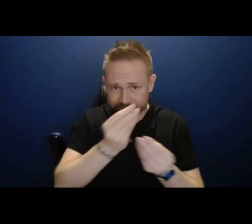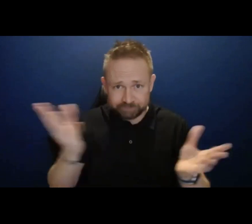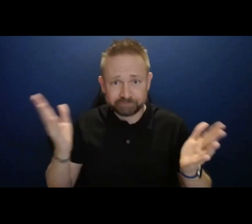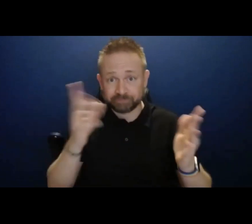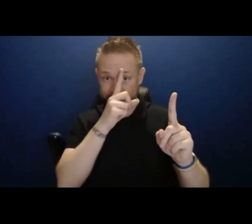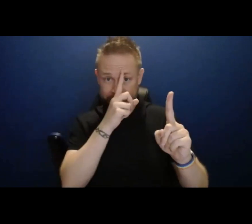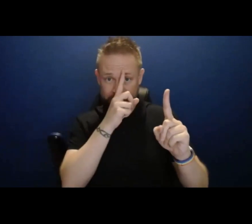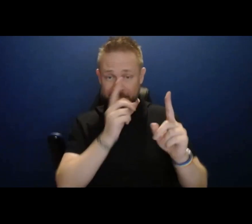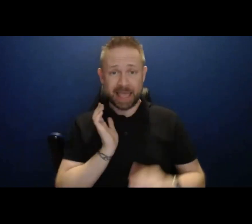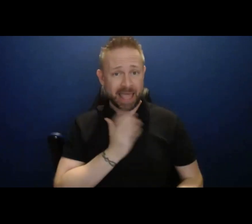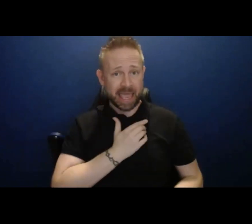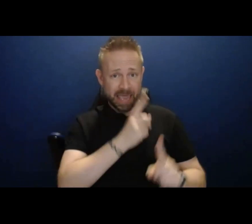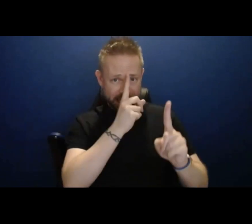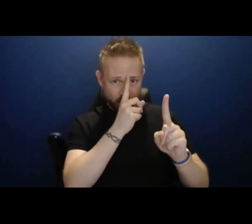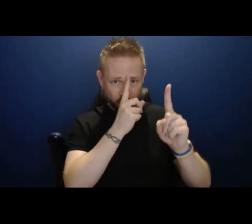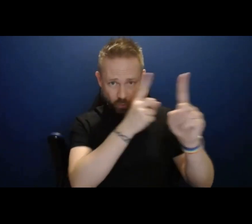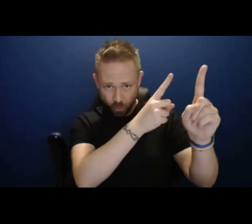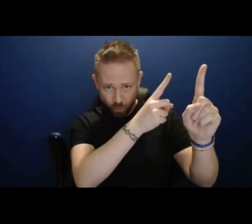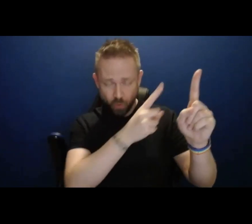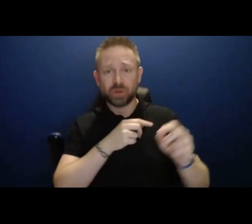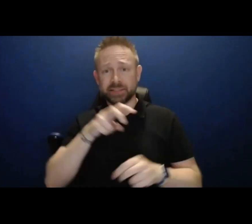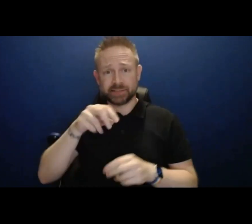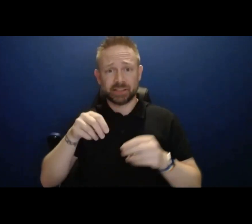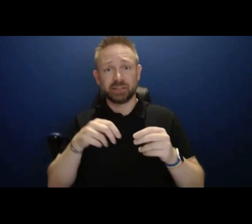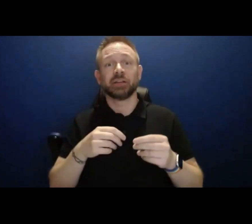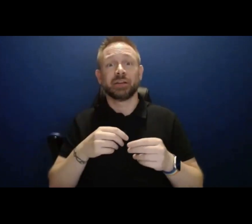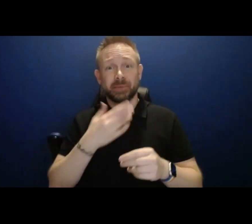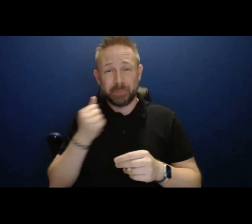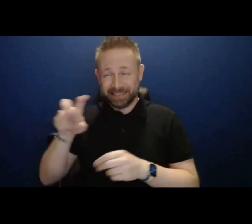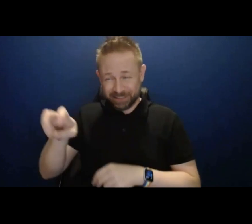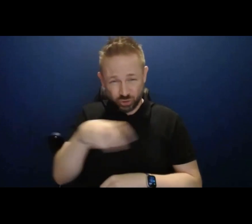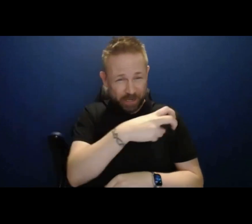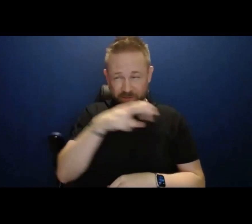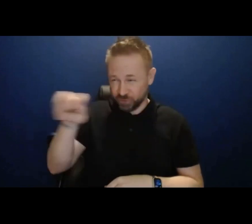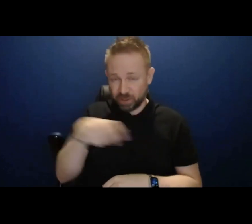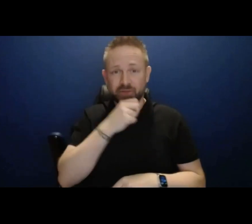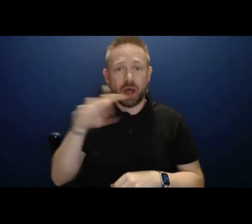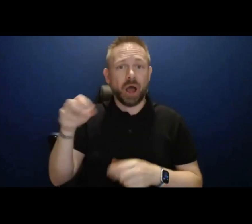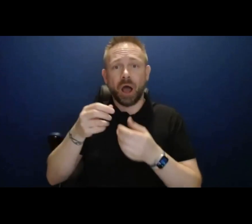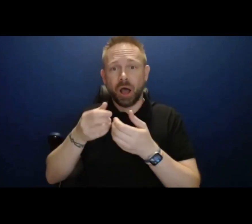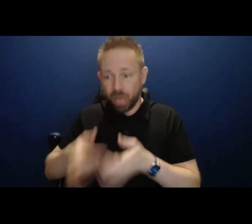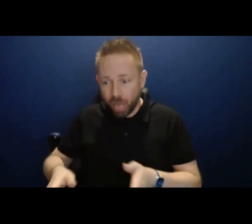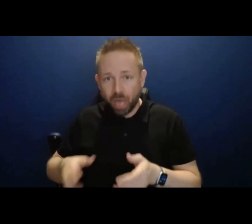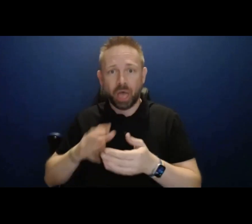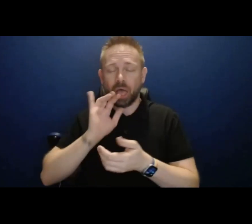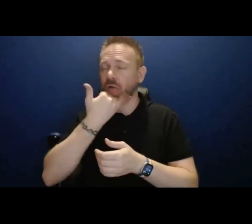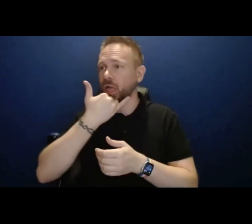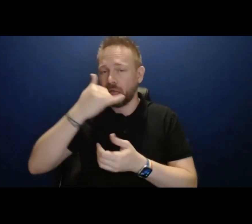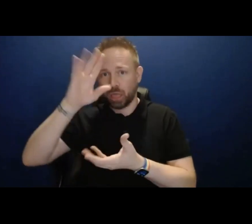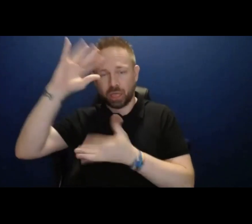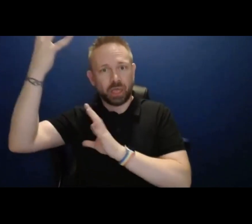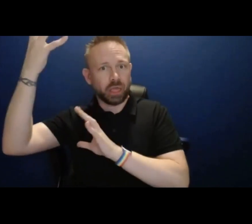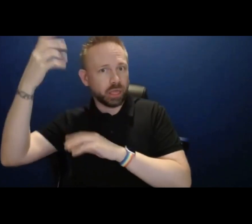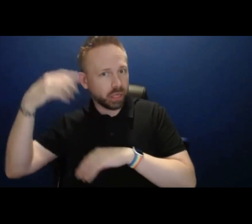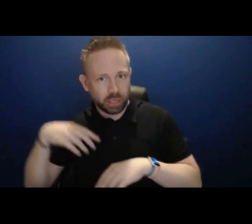that we don't let things fall through the cracks. And, you know, we would, we would never tell somebody, you know, sort of